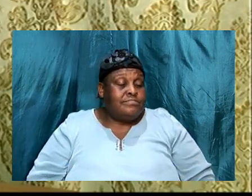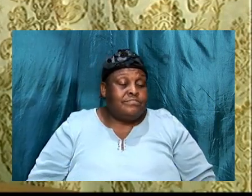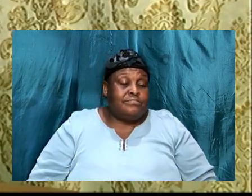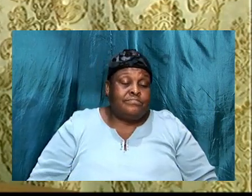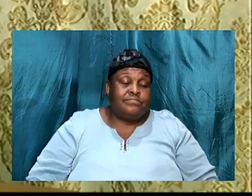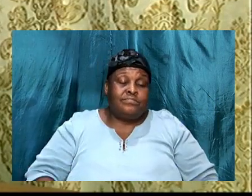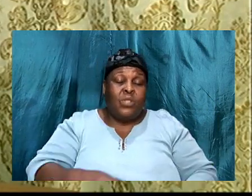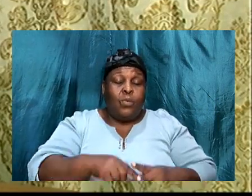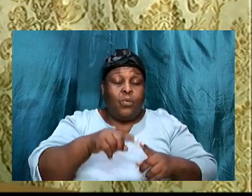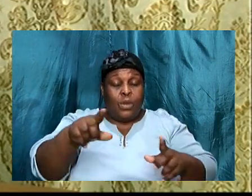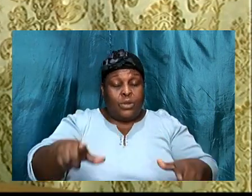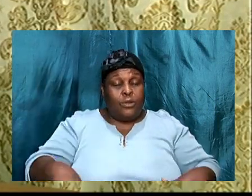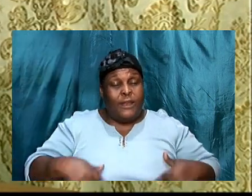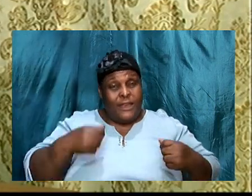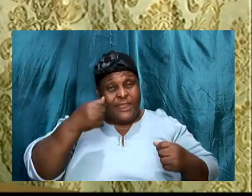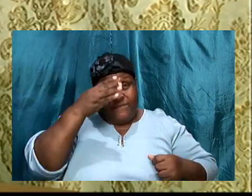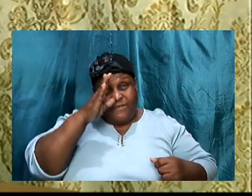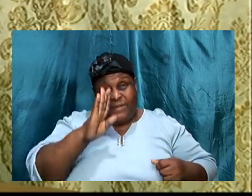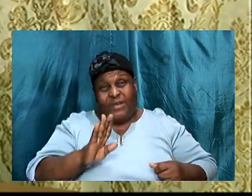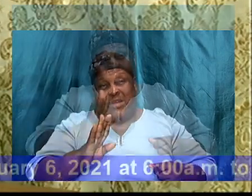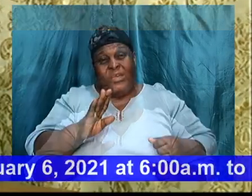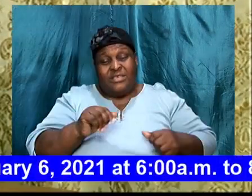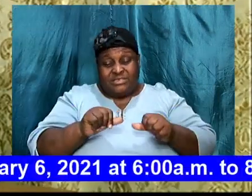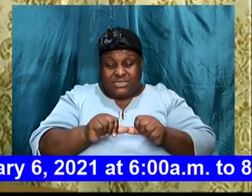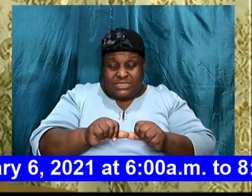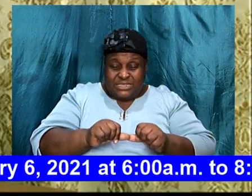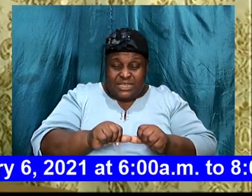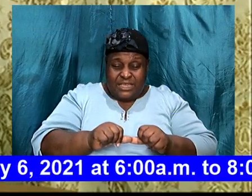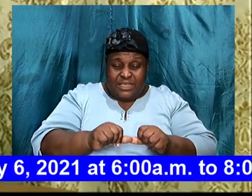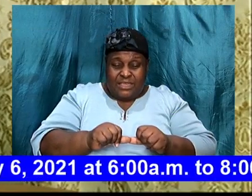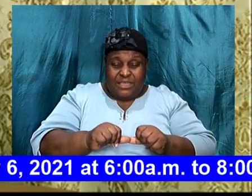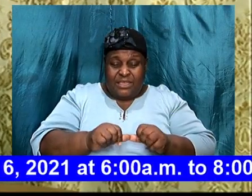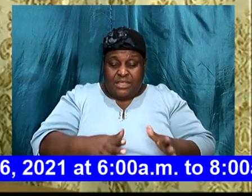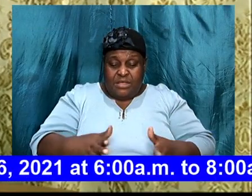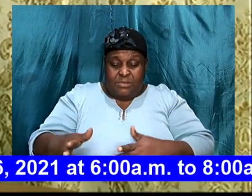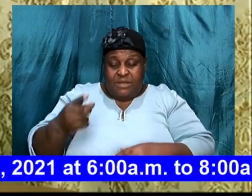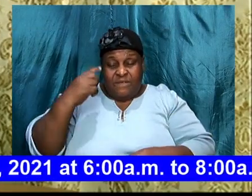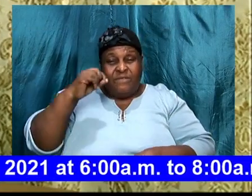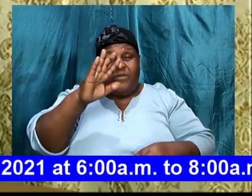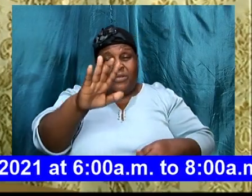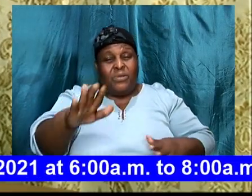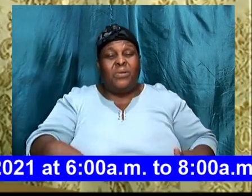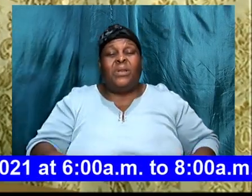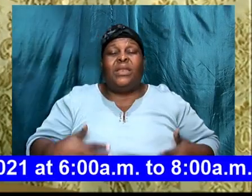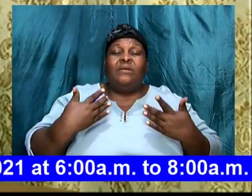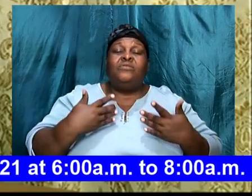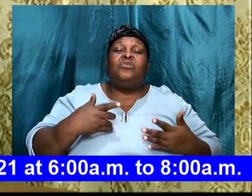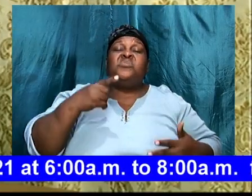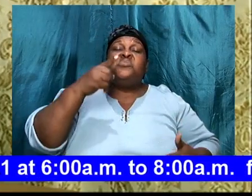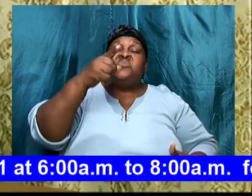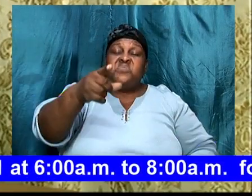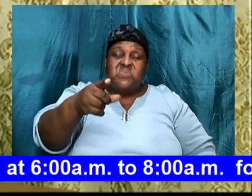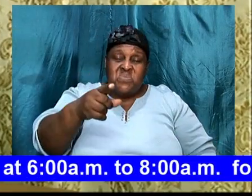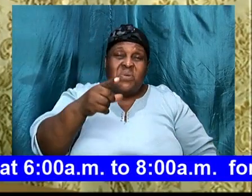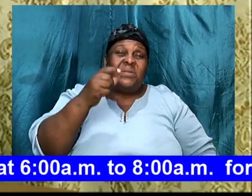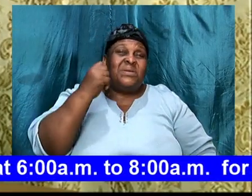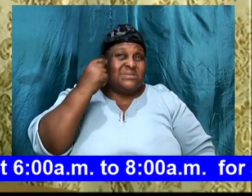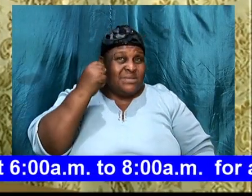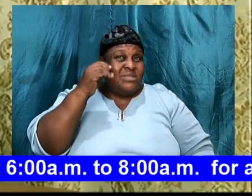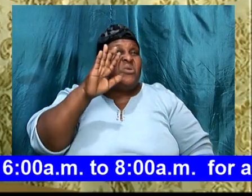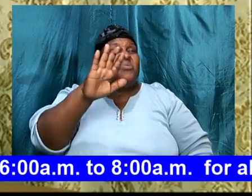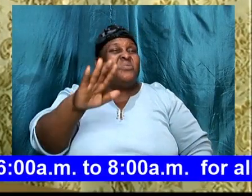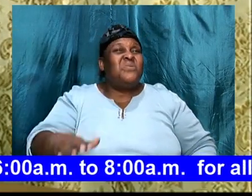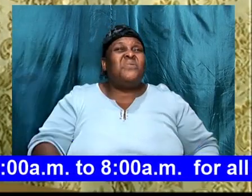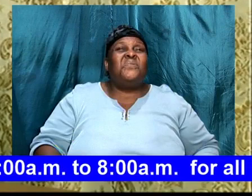When you live for God, and abide in his plan, for you, your life, you are going to find out, that your life, and